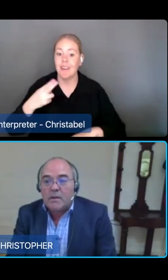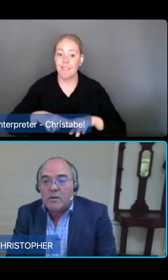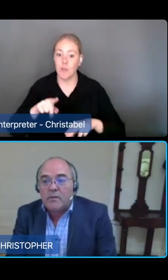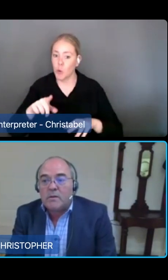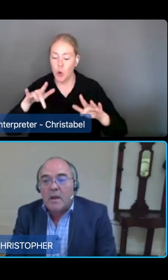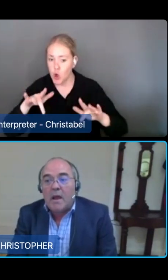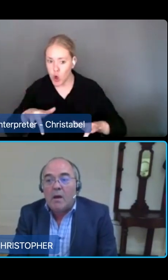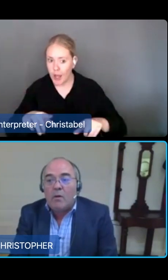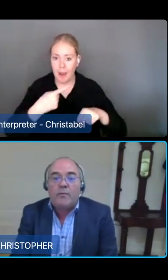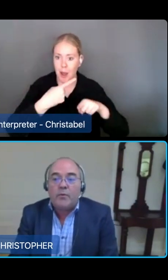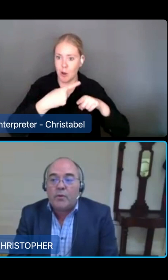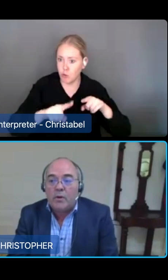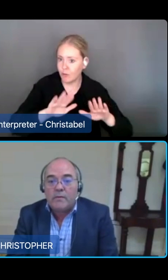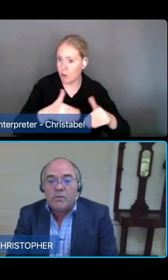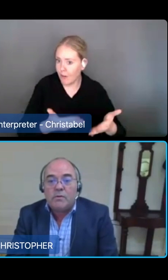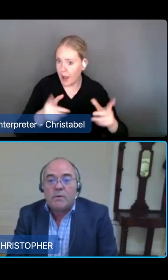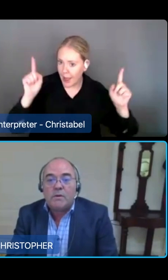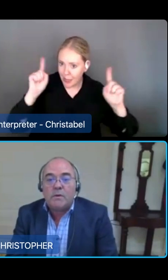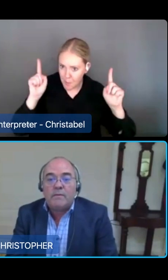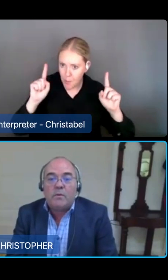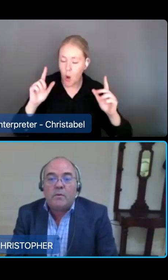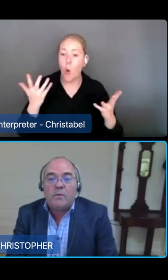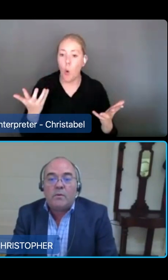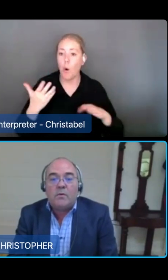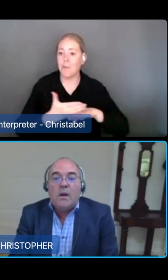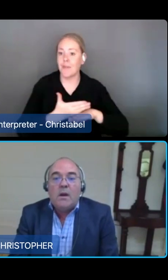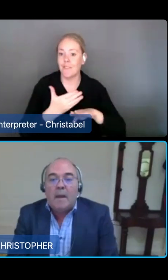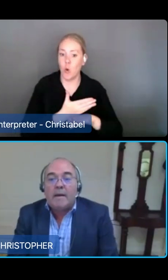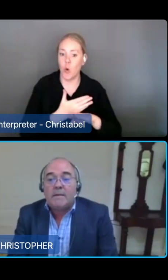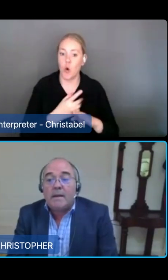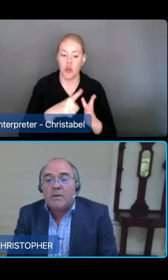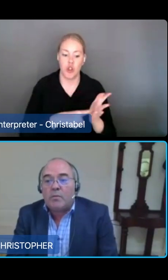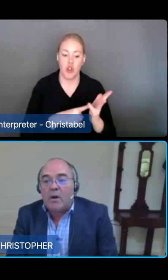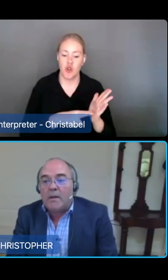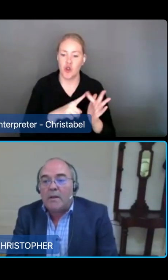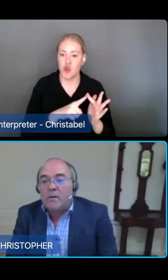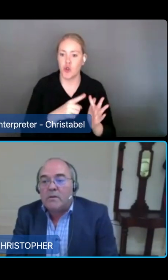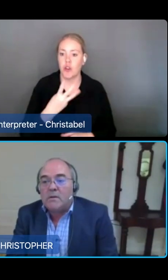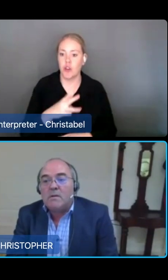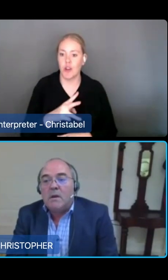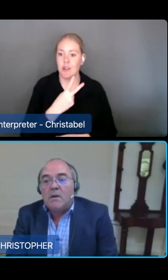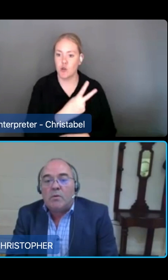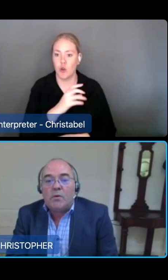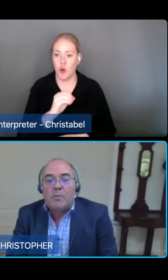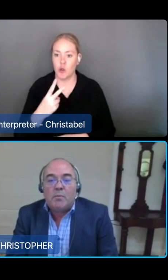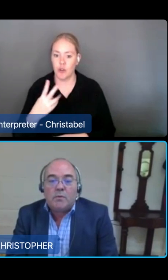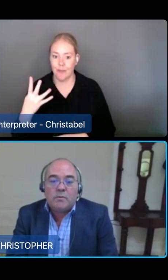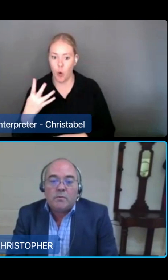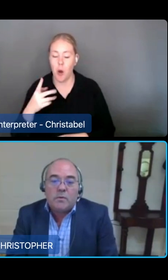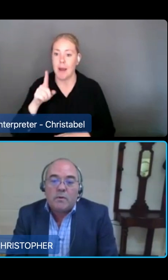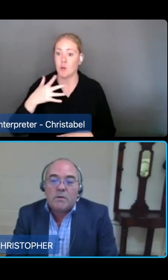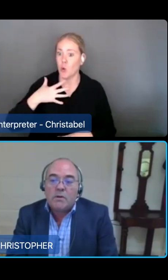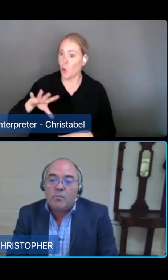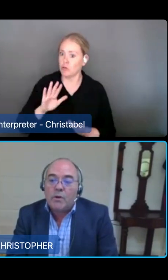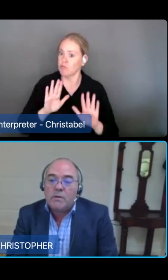funded aged care services now or before the 30th of June 2024 and are seeking to provide these services to older people,